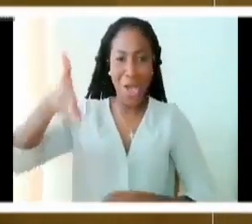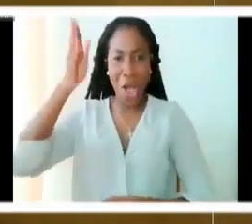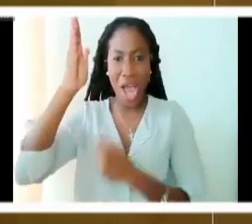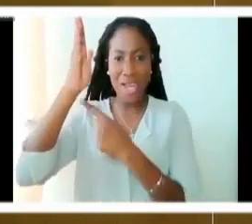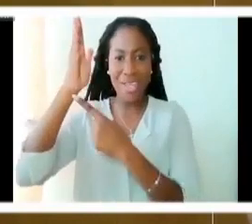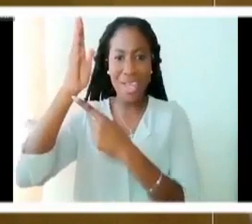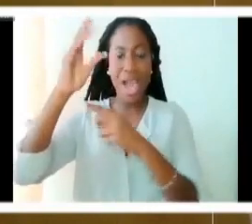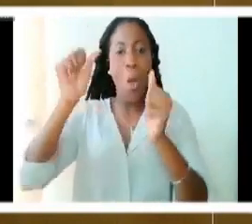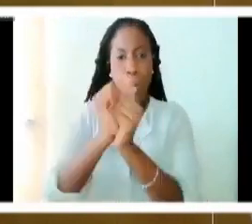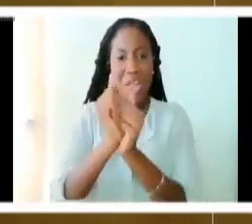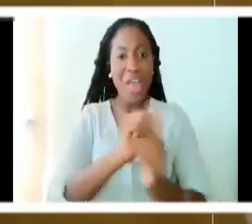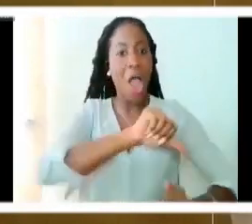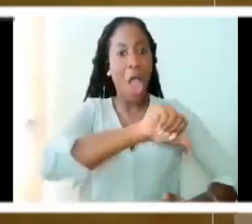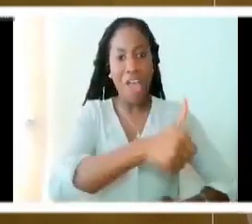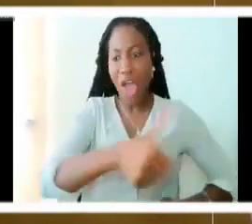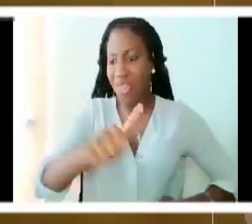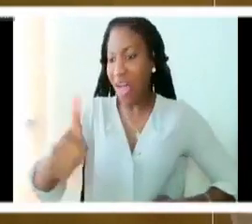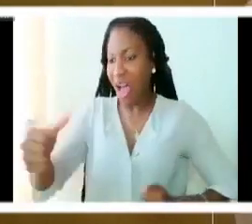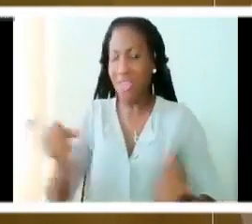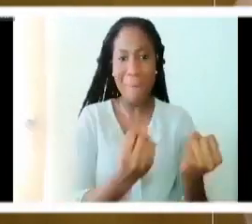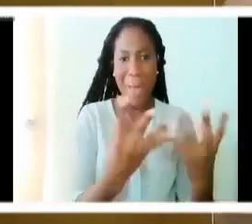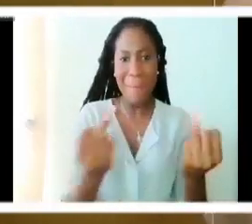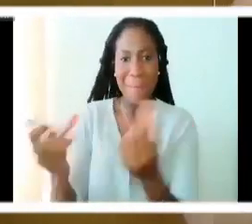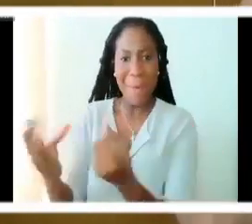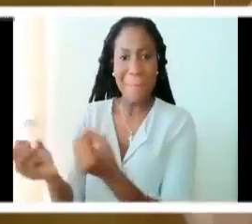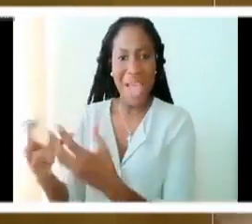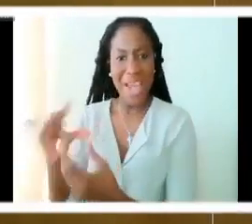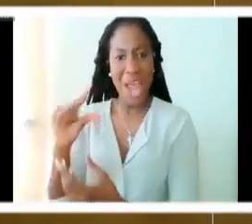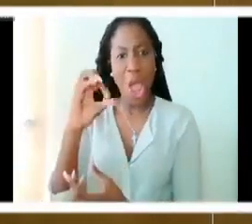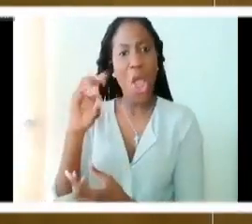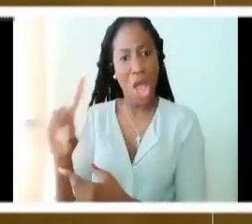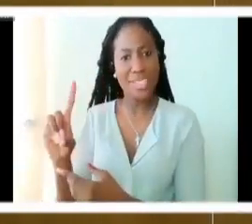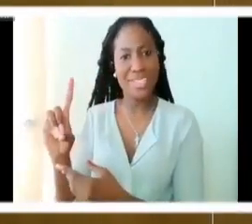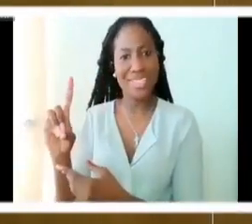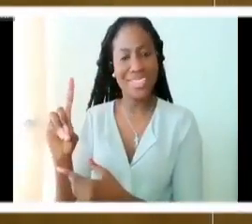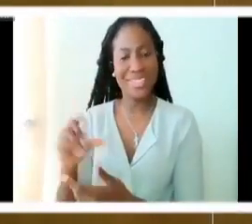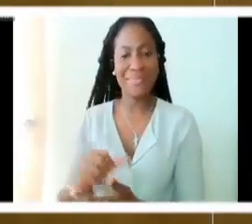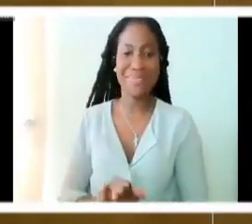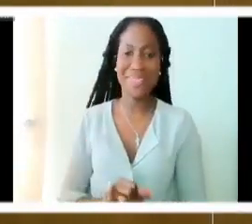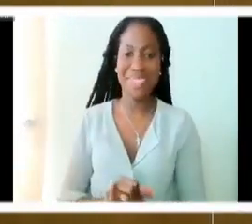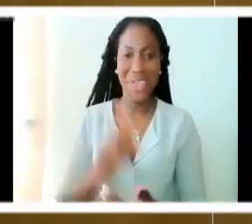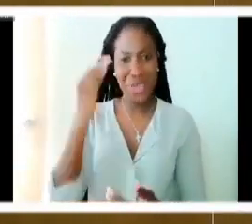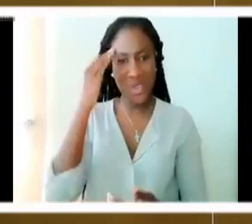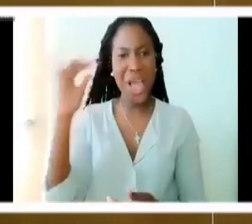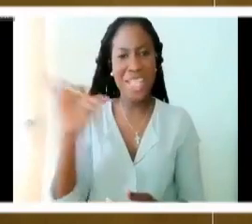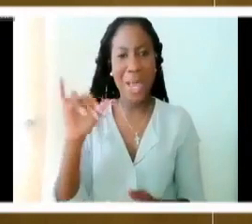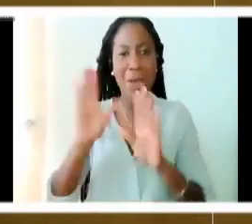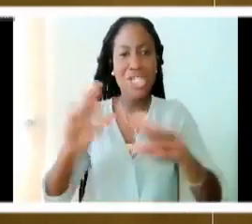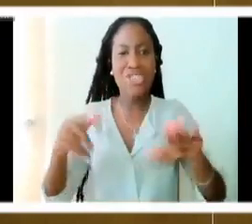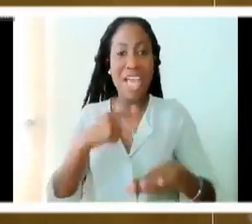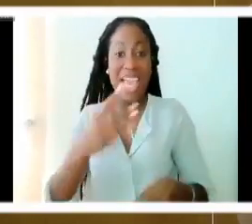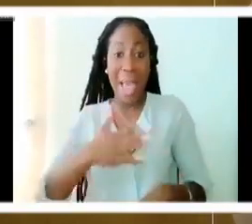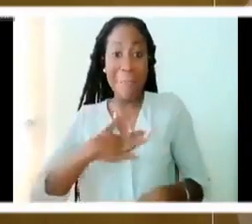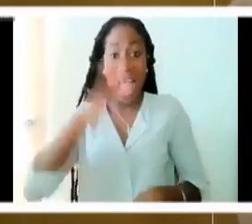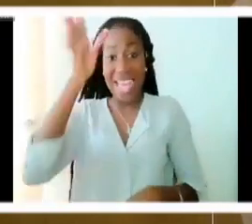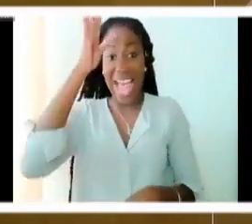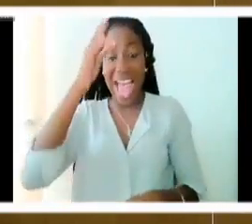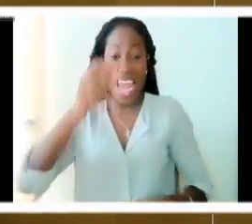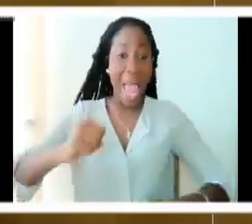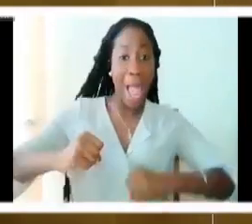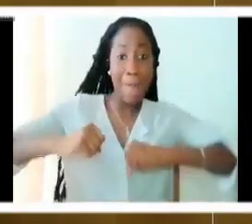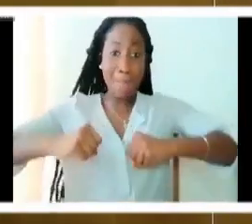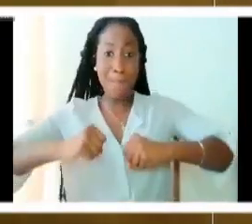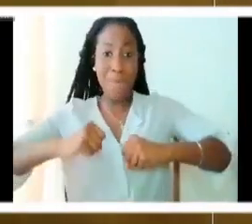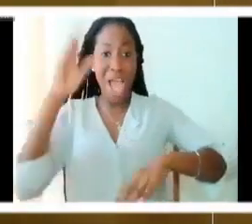had a winning team. You know any little boy in school say, my daddy bigger and badder than yours? Well, that's how